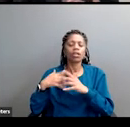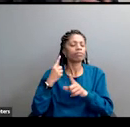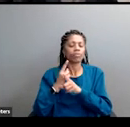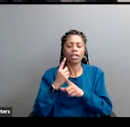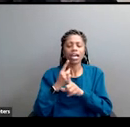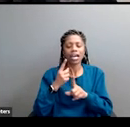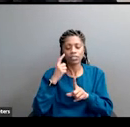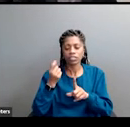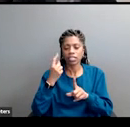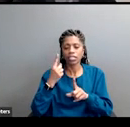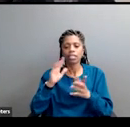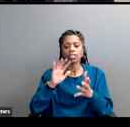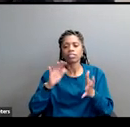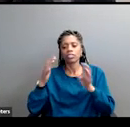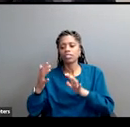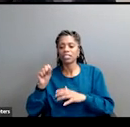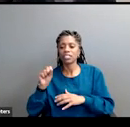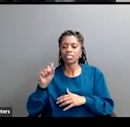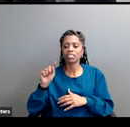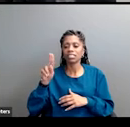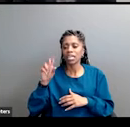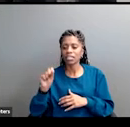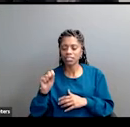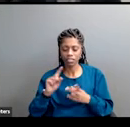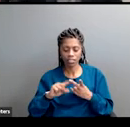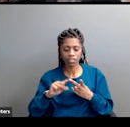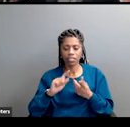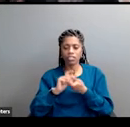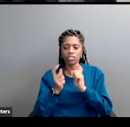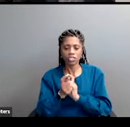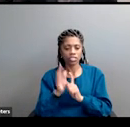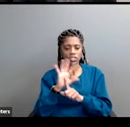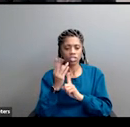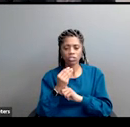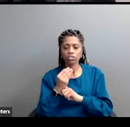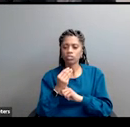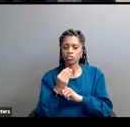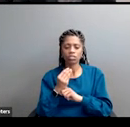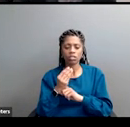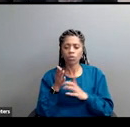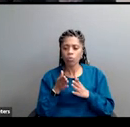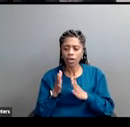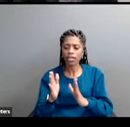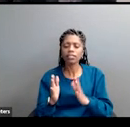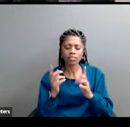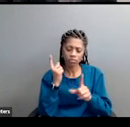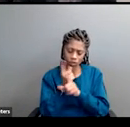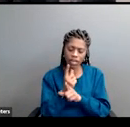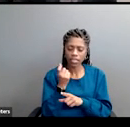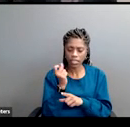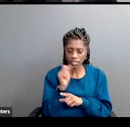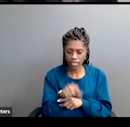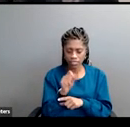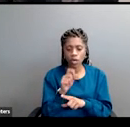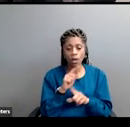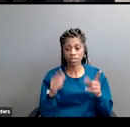shifting status and changing cultural norms, but the virulence of the moral panics sweeping the